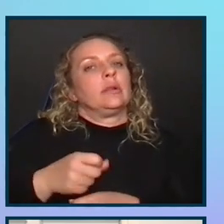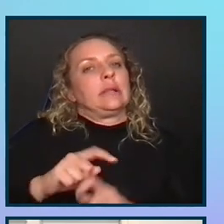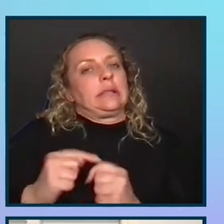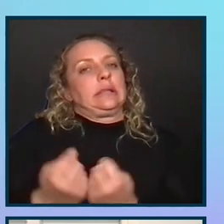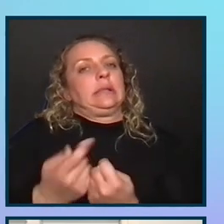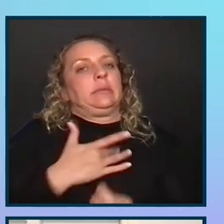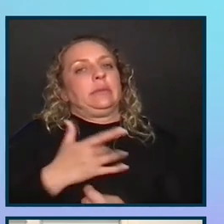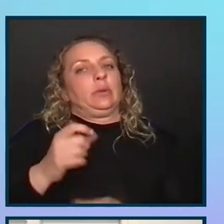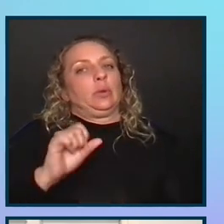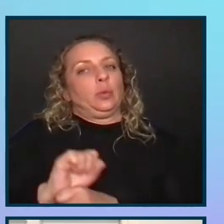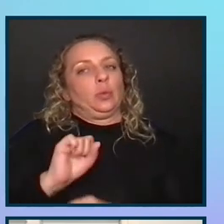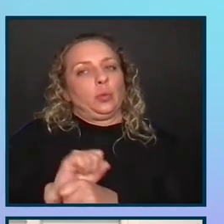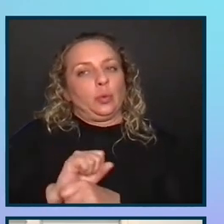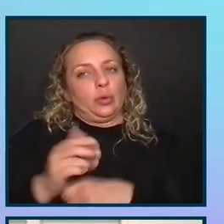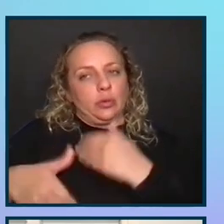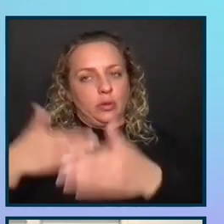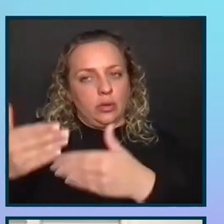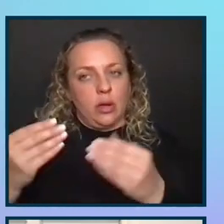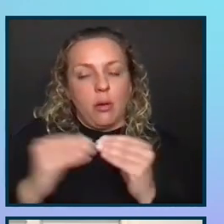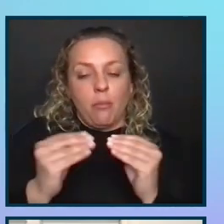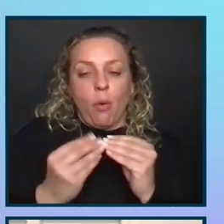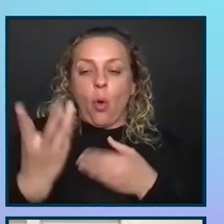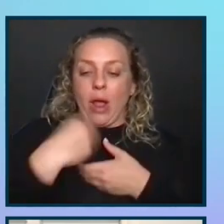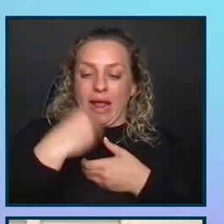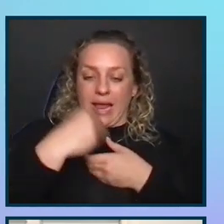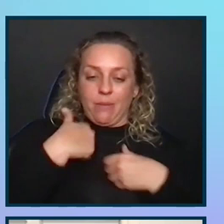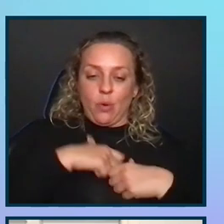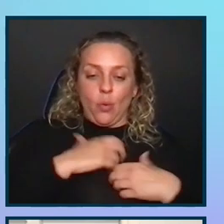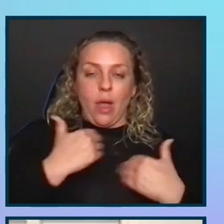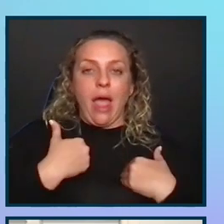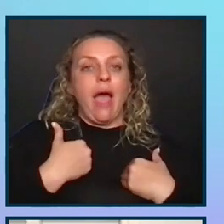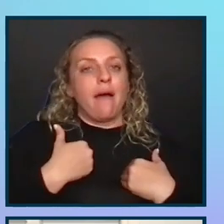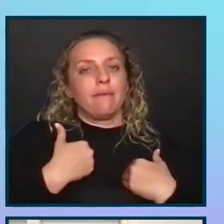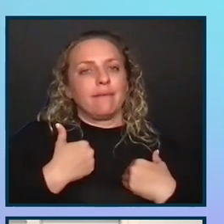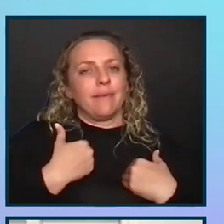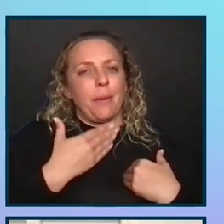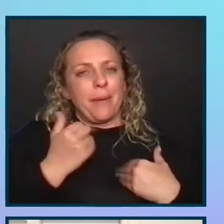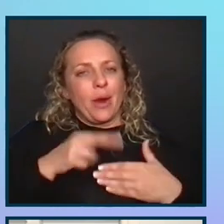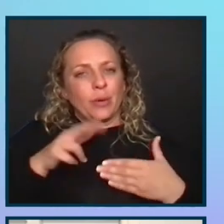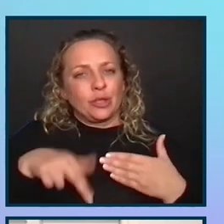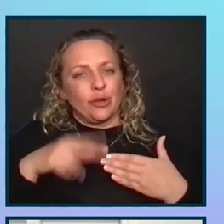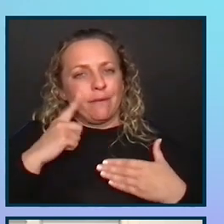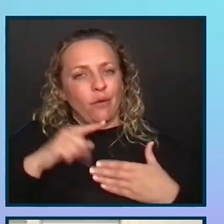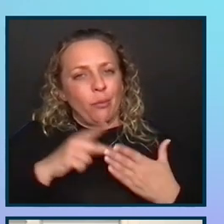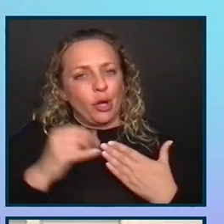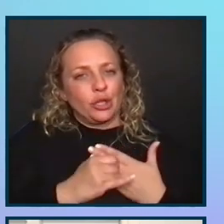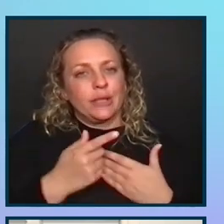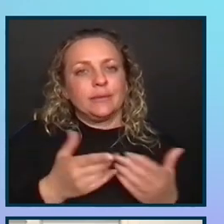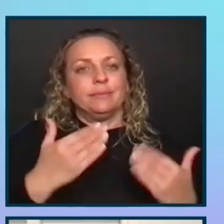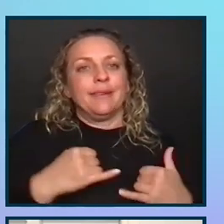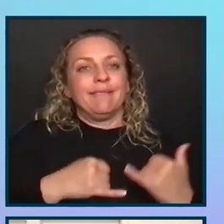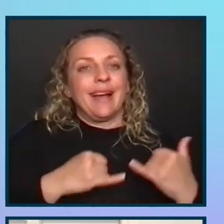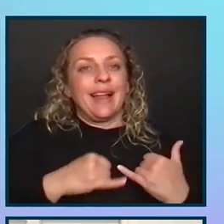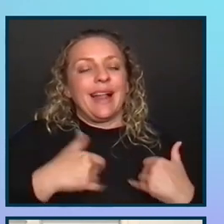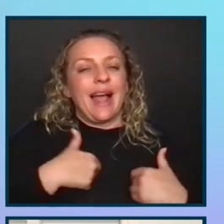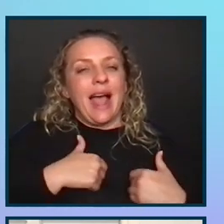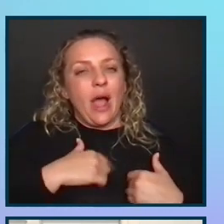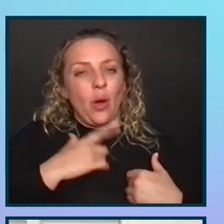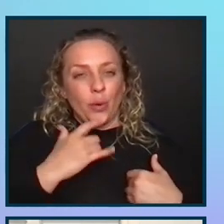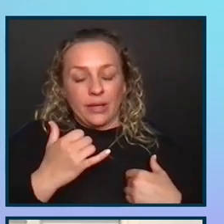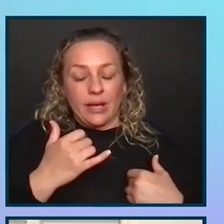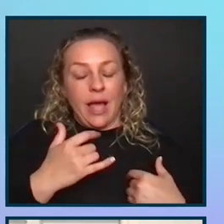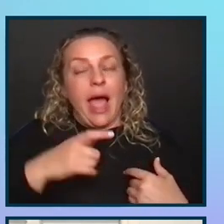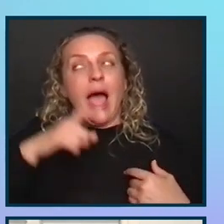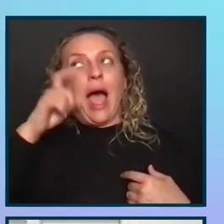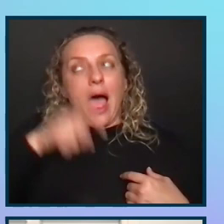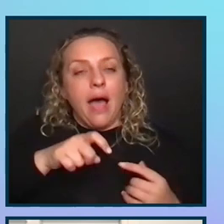working, the more engagement we got and the better project outcome. And then finally, I would be remiss if I didn't point